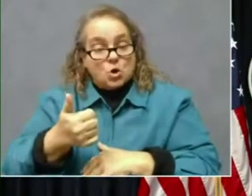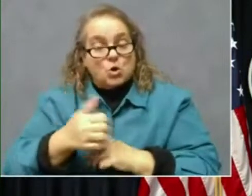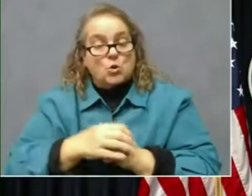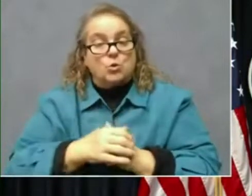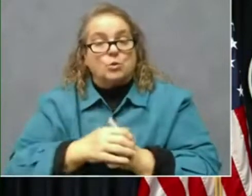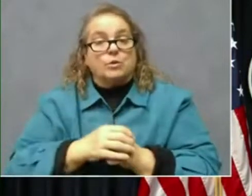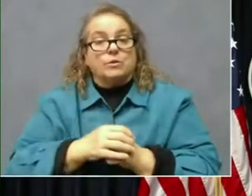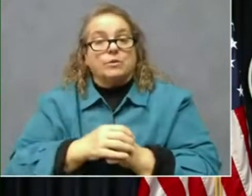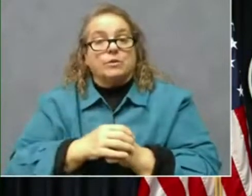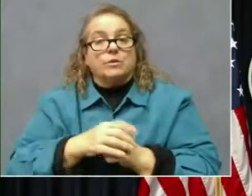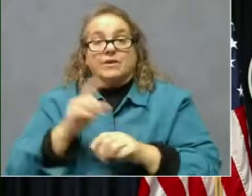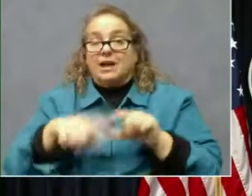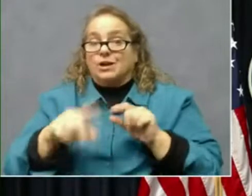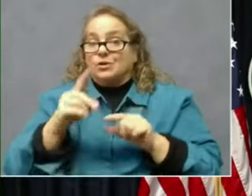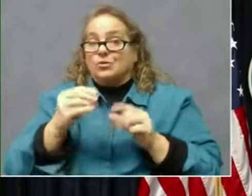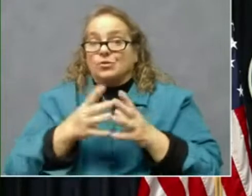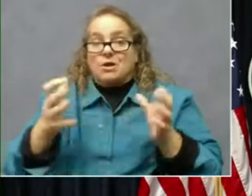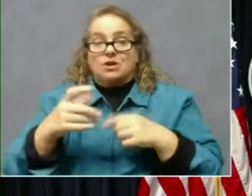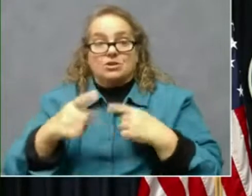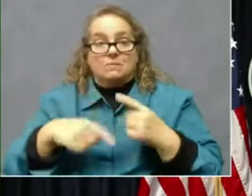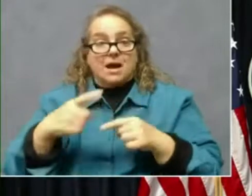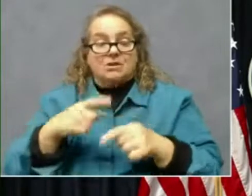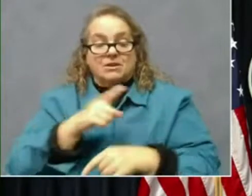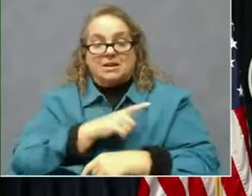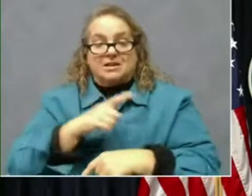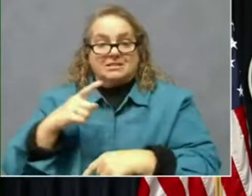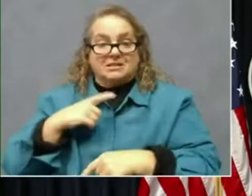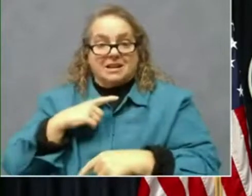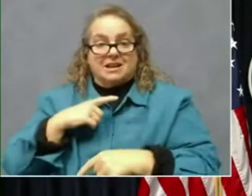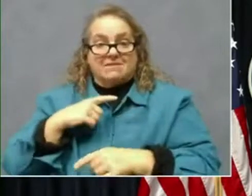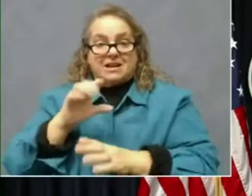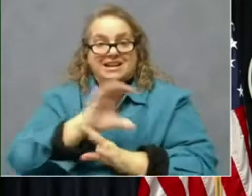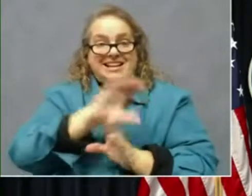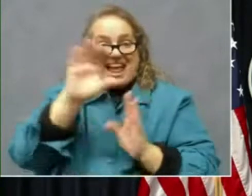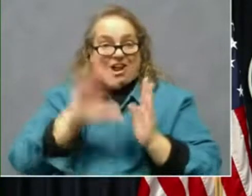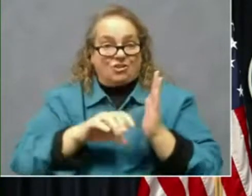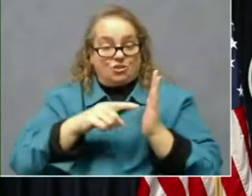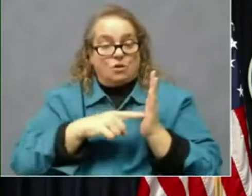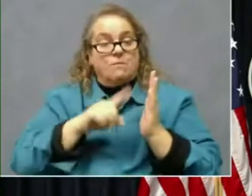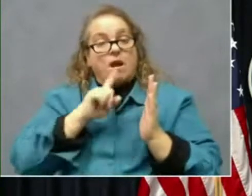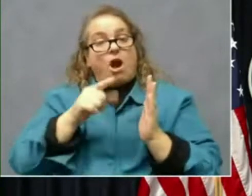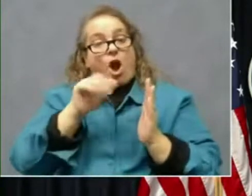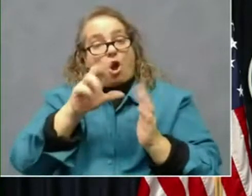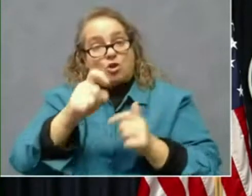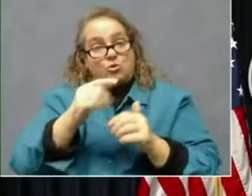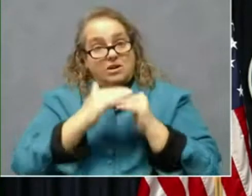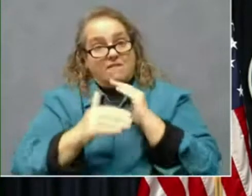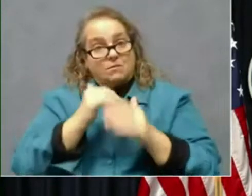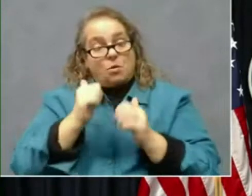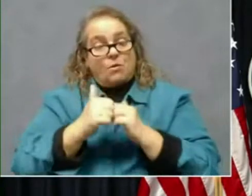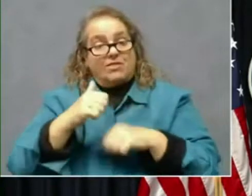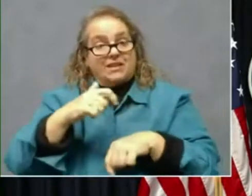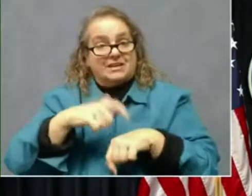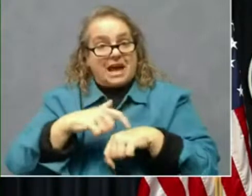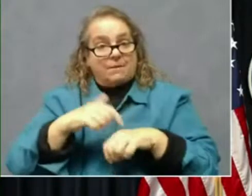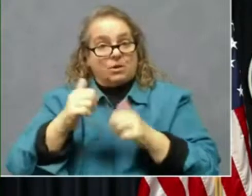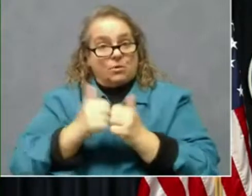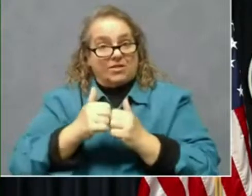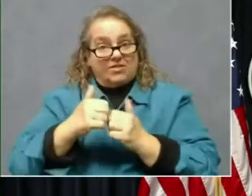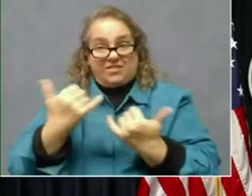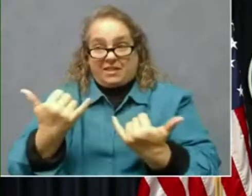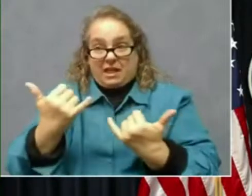can't do much about the legislative calendar, but are you comfortable with the timing right now with the pandemic and what's going to be